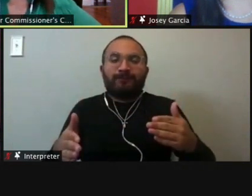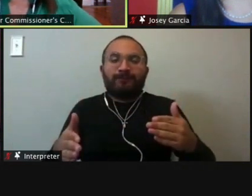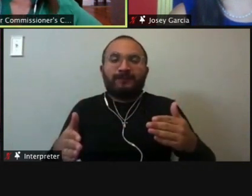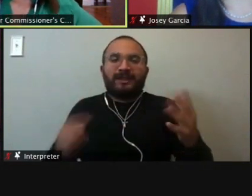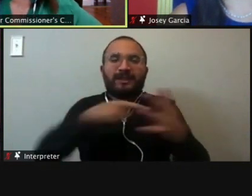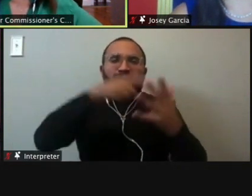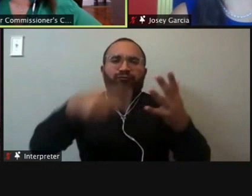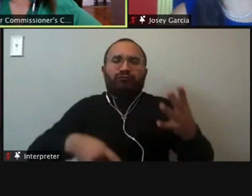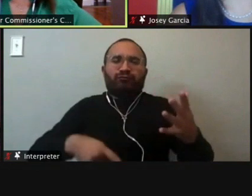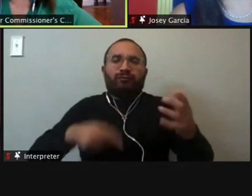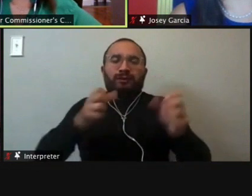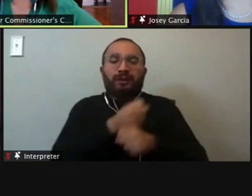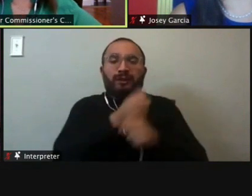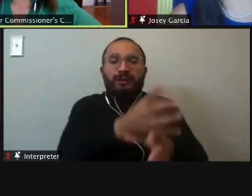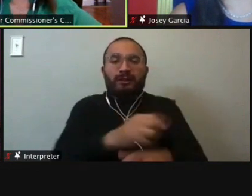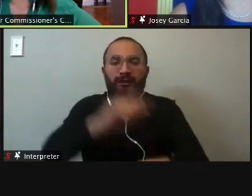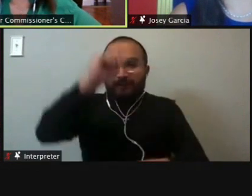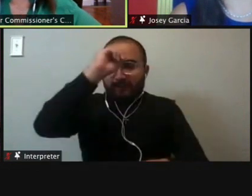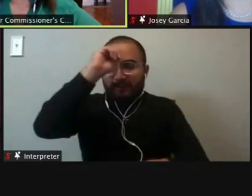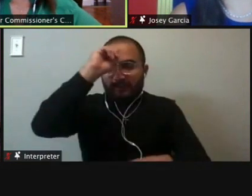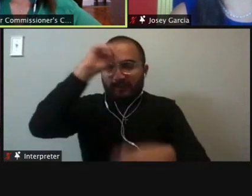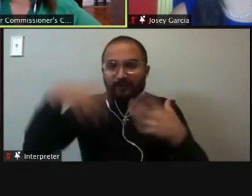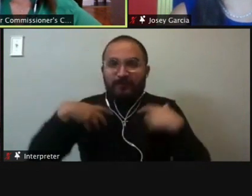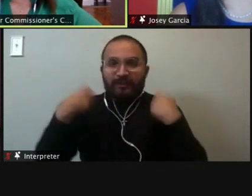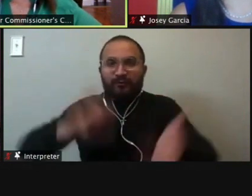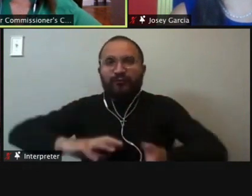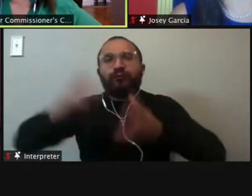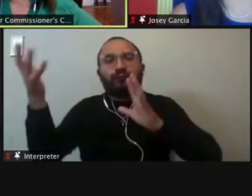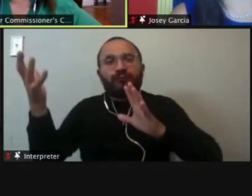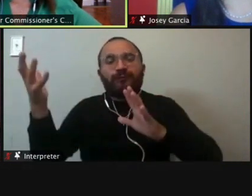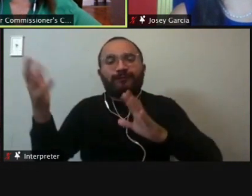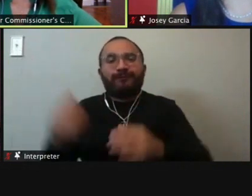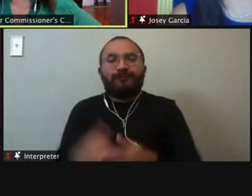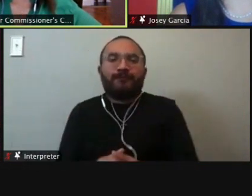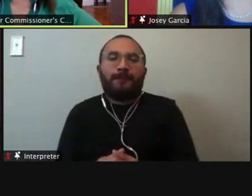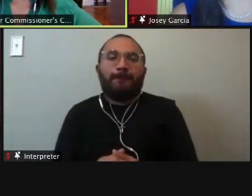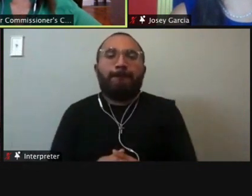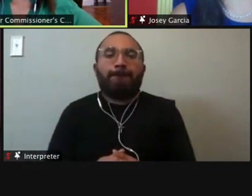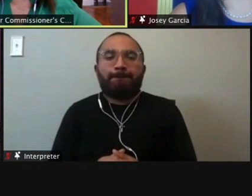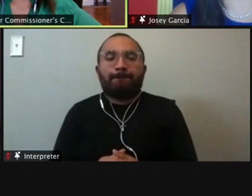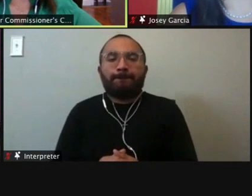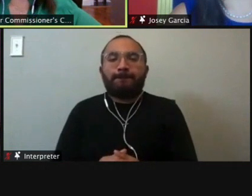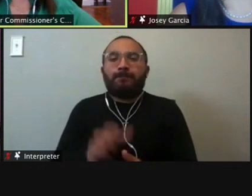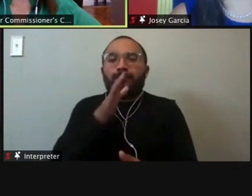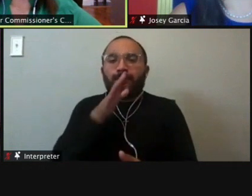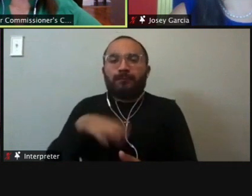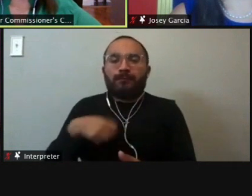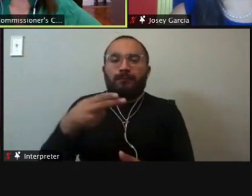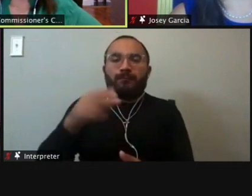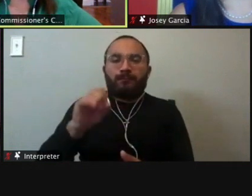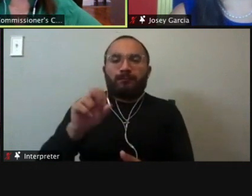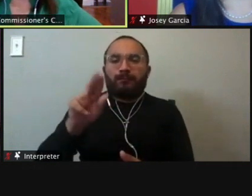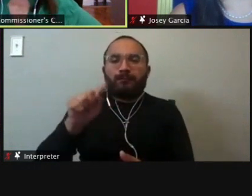stress in citizens, many of whom, uh, already suffer from mental illness. Um, Ms. Hortick, we'll go ahead and start with you.